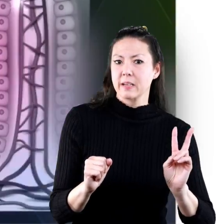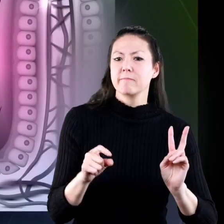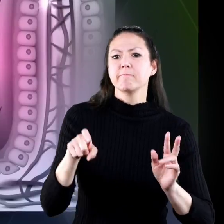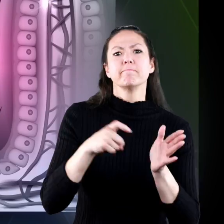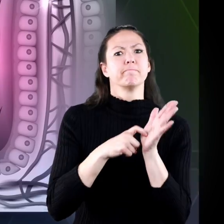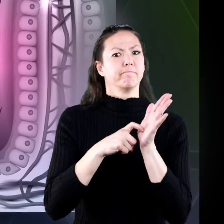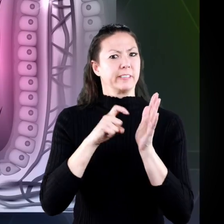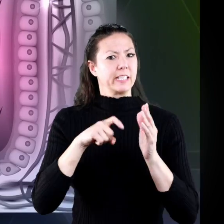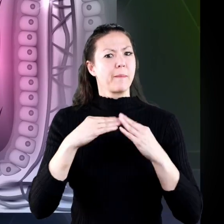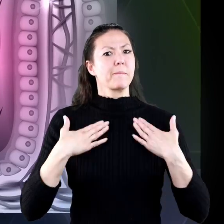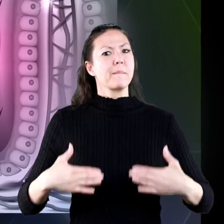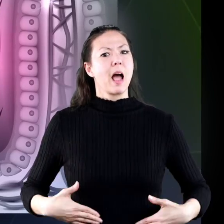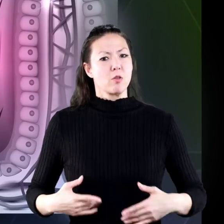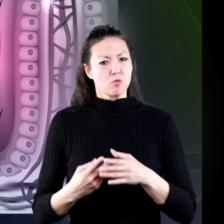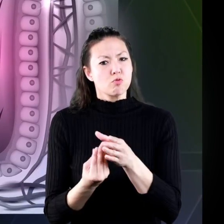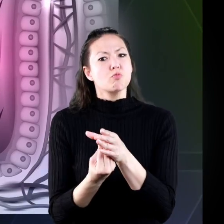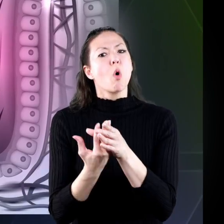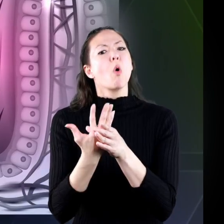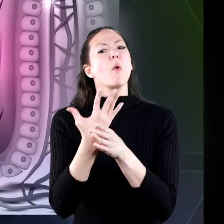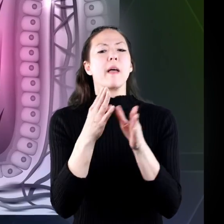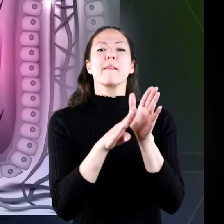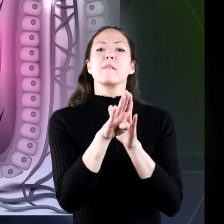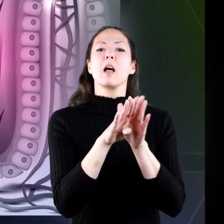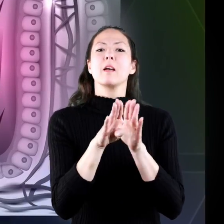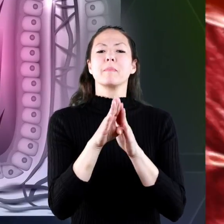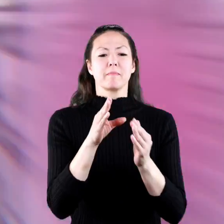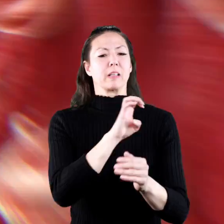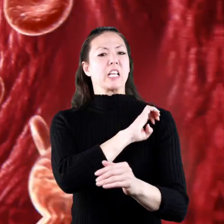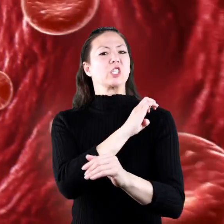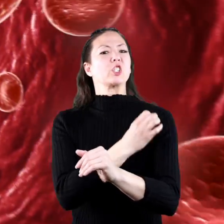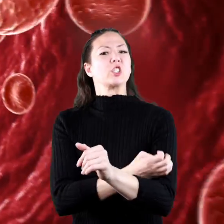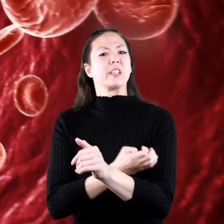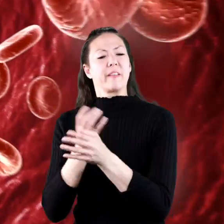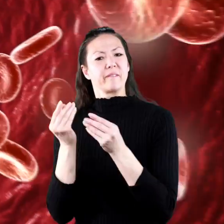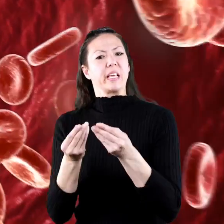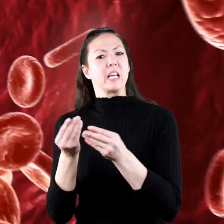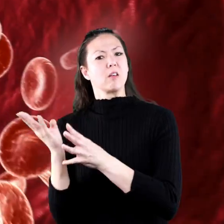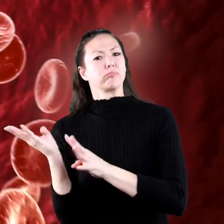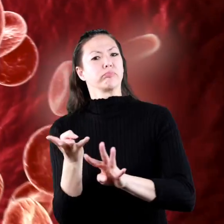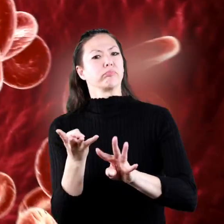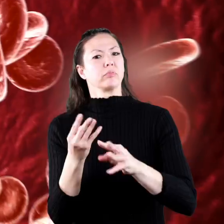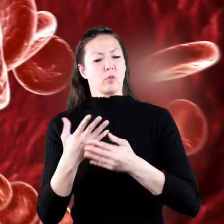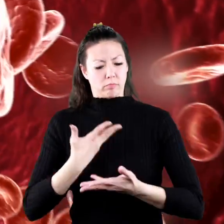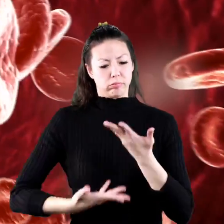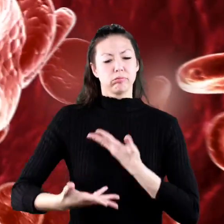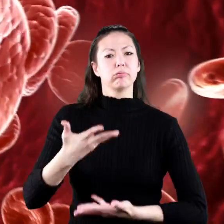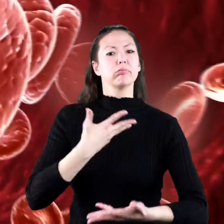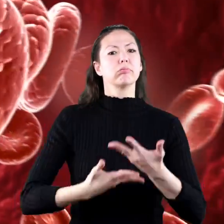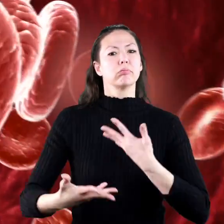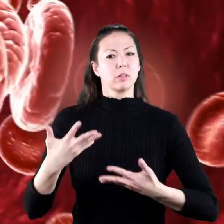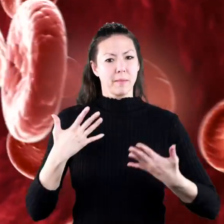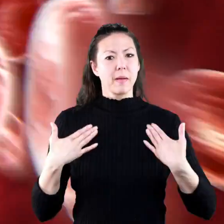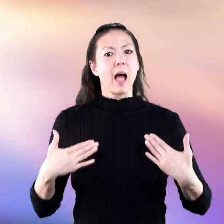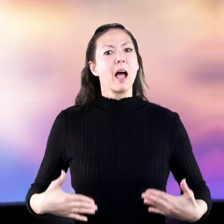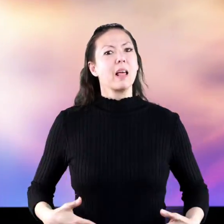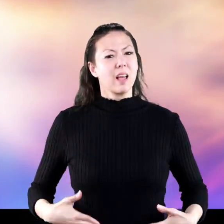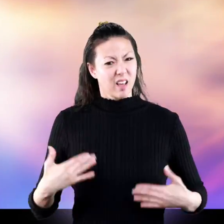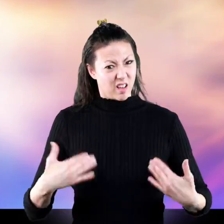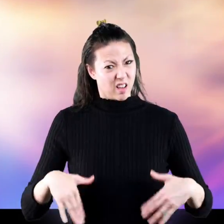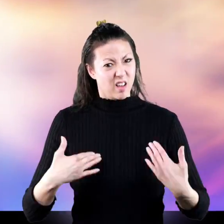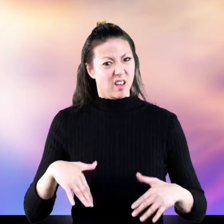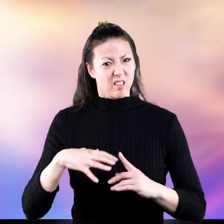necessary to make your body grow and develop and give it energy are absorbed and carried through the bloodstream throughout your body.